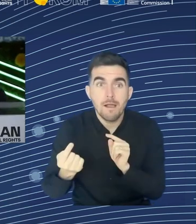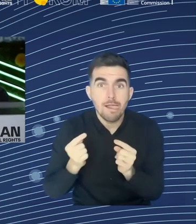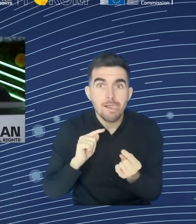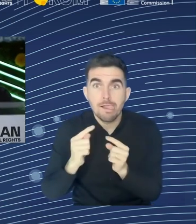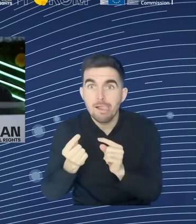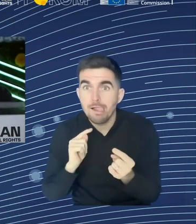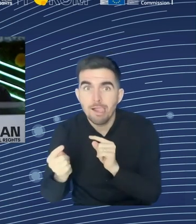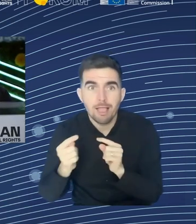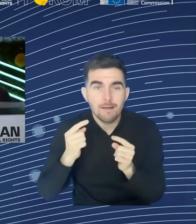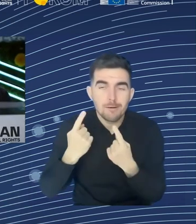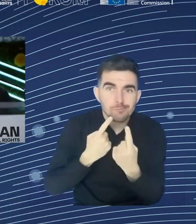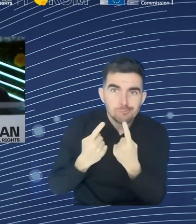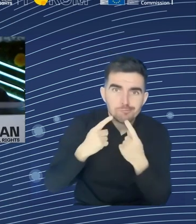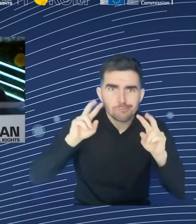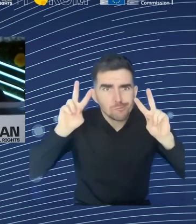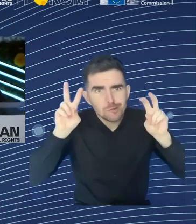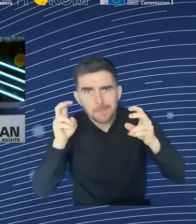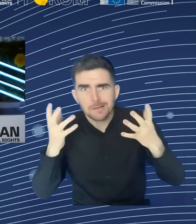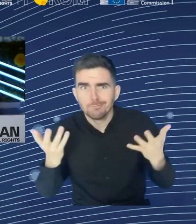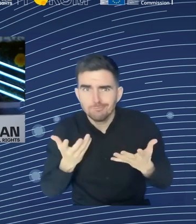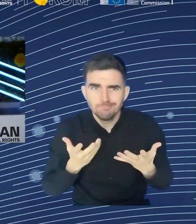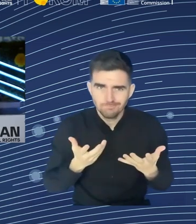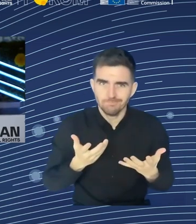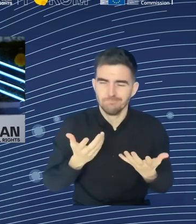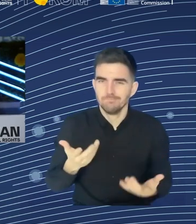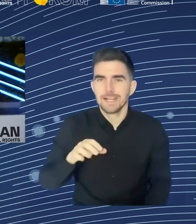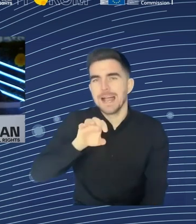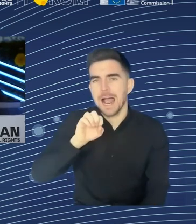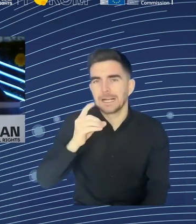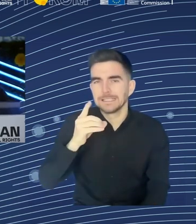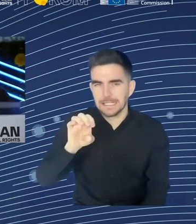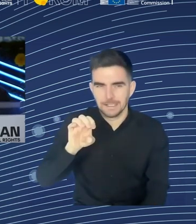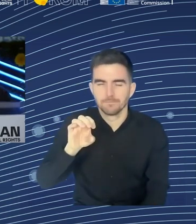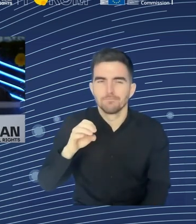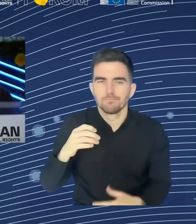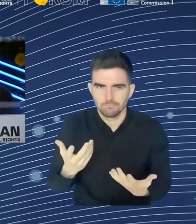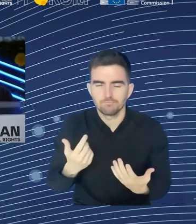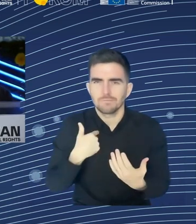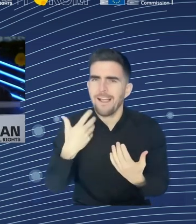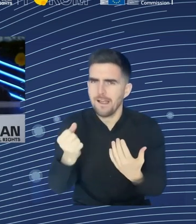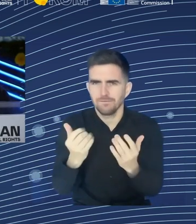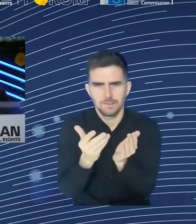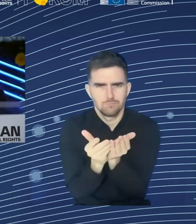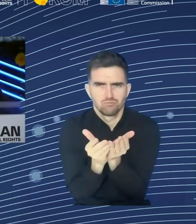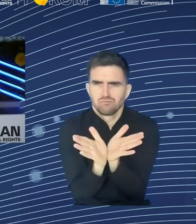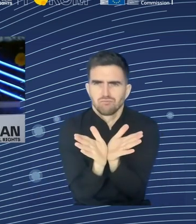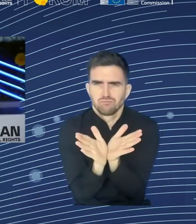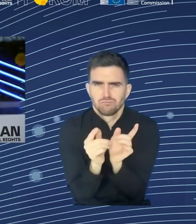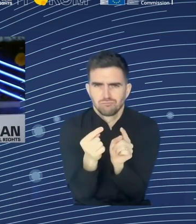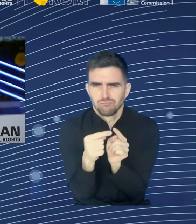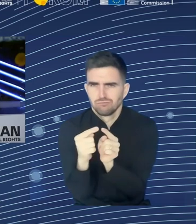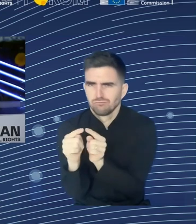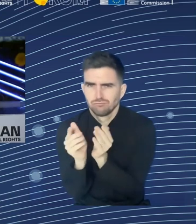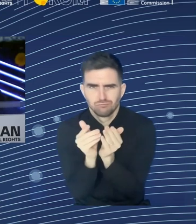felt that labor shortages and skills shortages has really gained importance. It has been rising